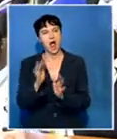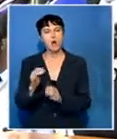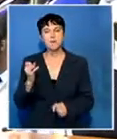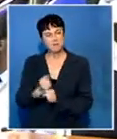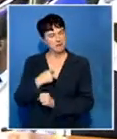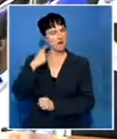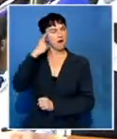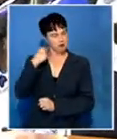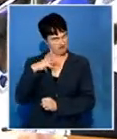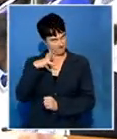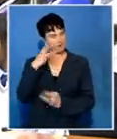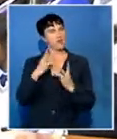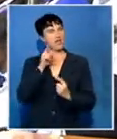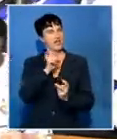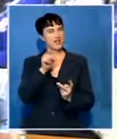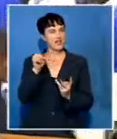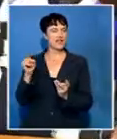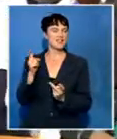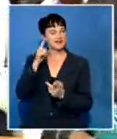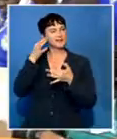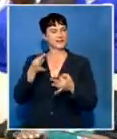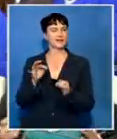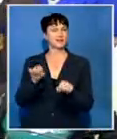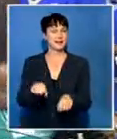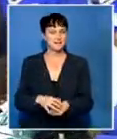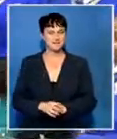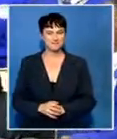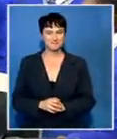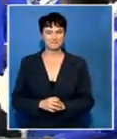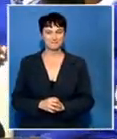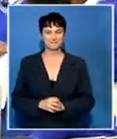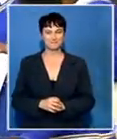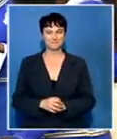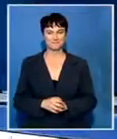choices. Lehana Tsutizi, SABC News, Union Building, Pretoria.